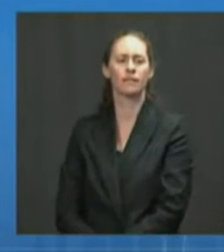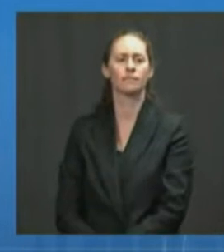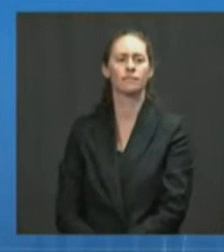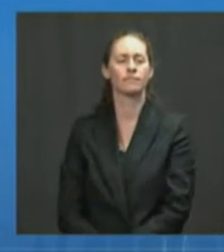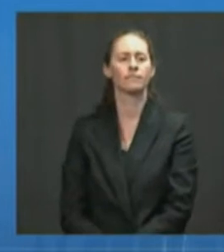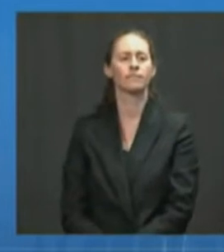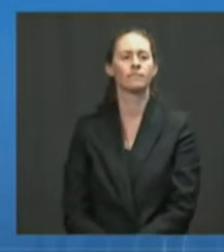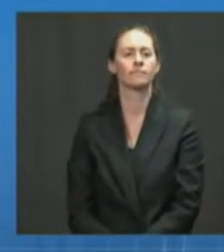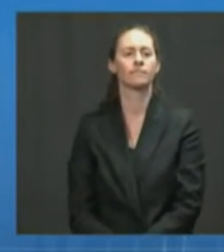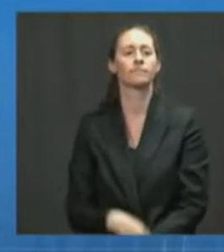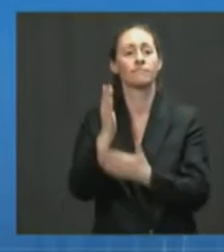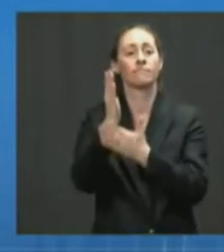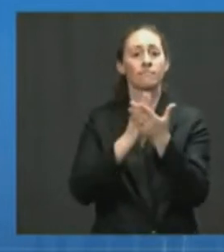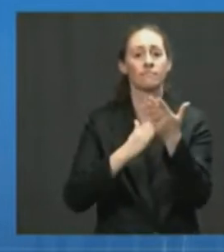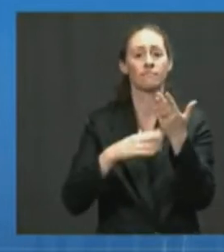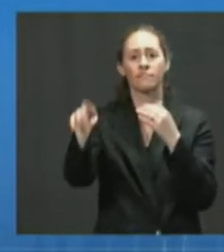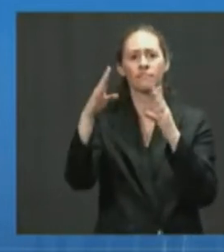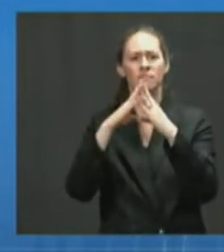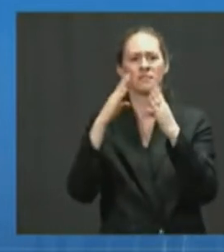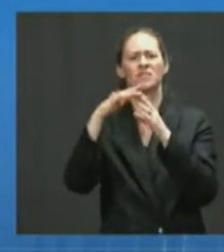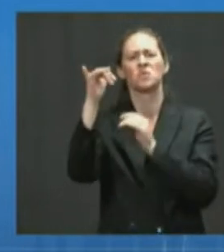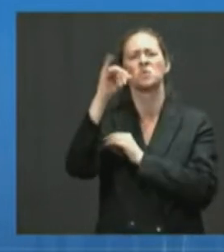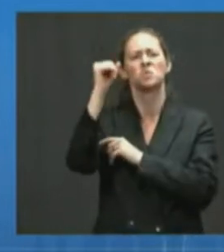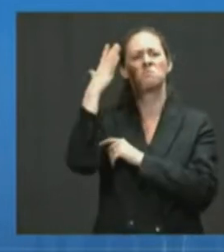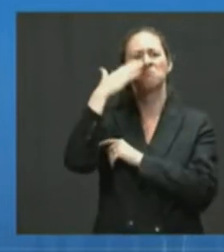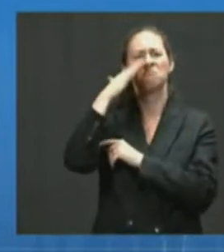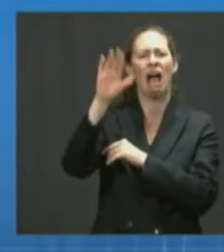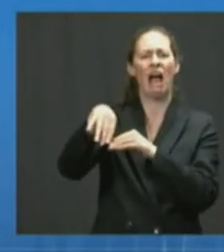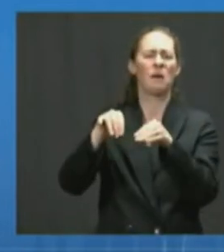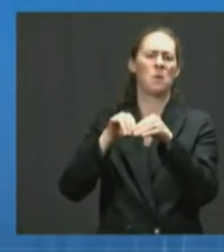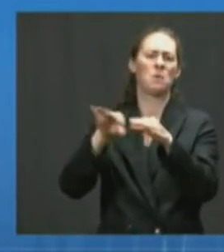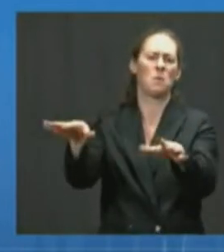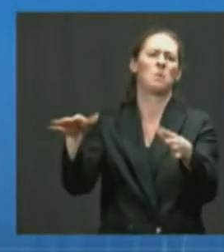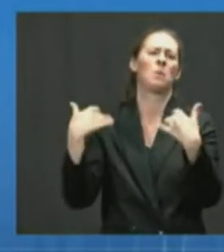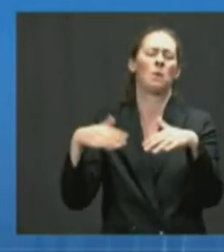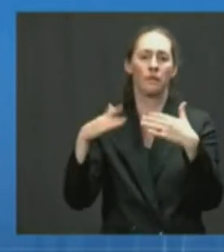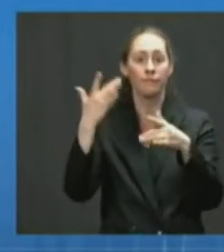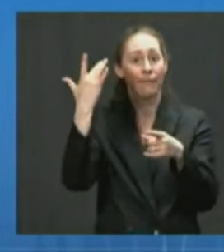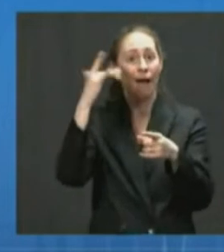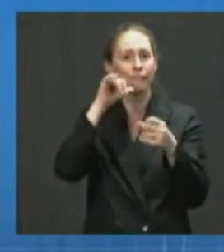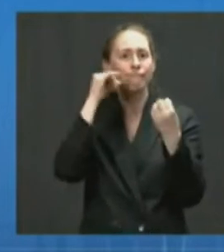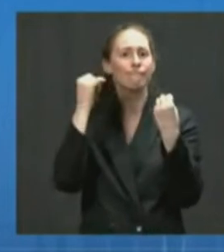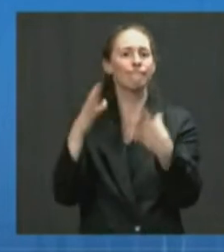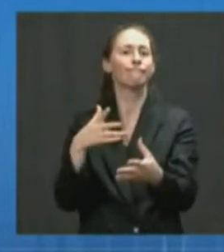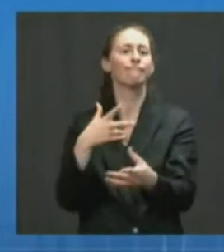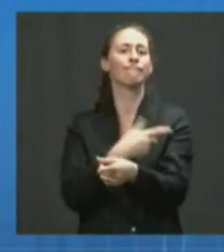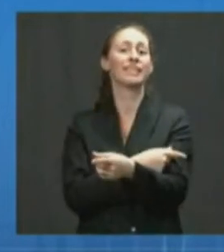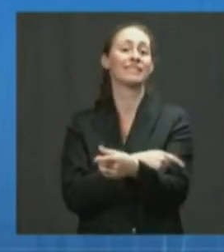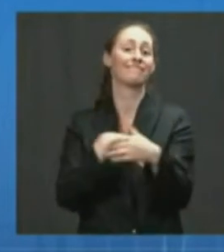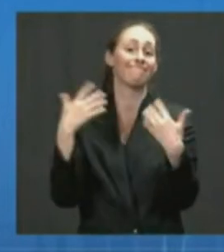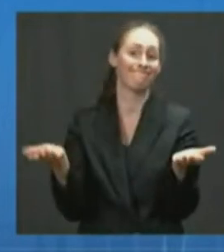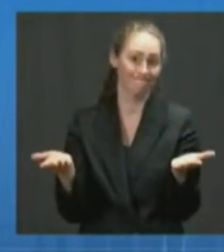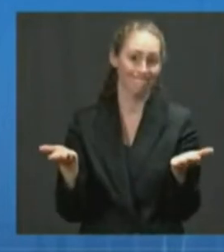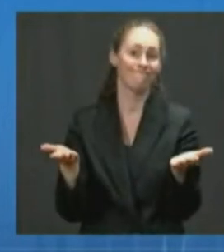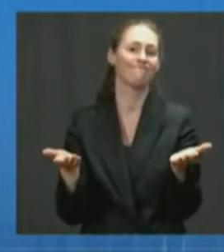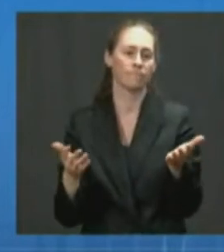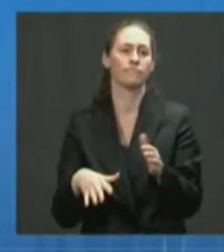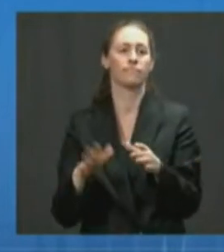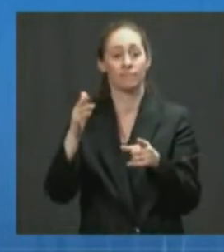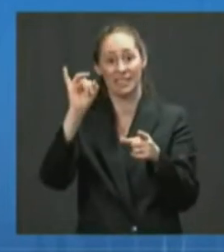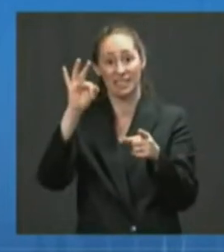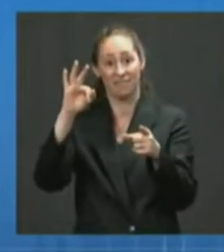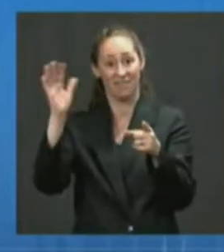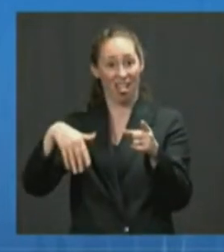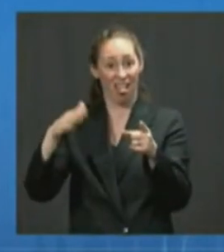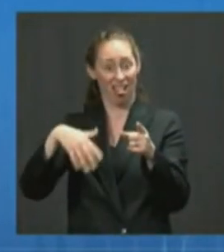that have a high amount of disease and low amounts of vaccination that, you know, if you're unvaccinated, you should